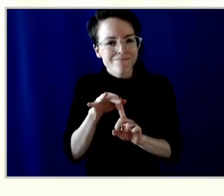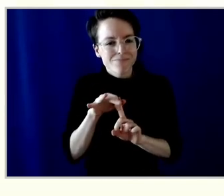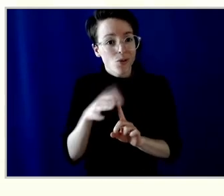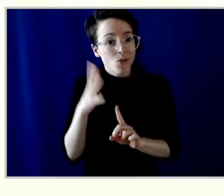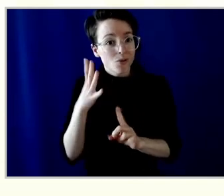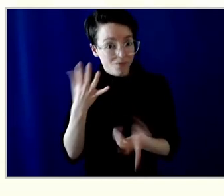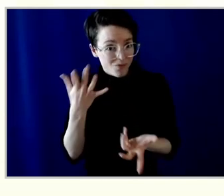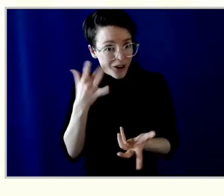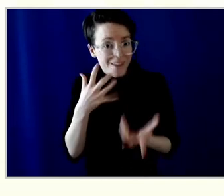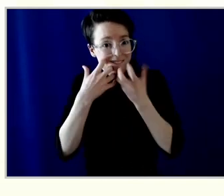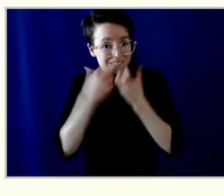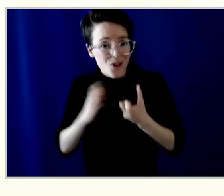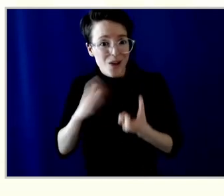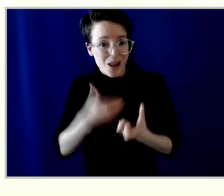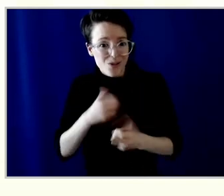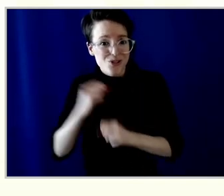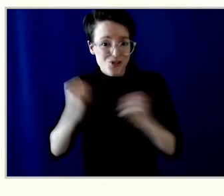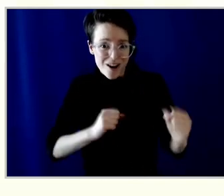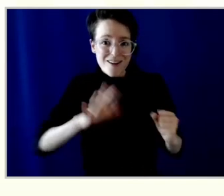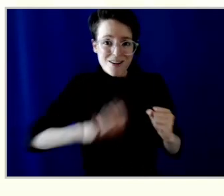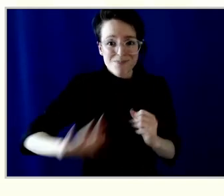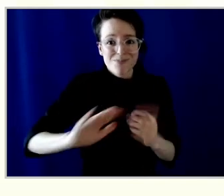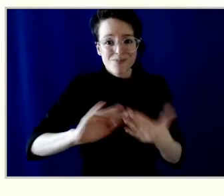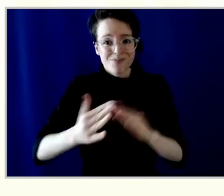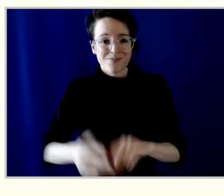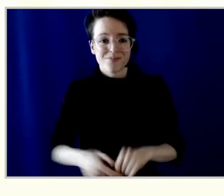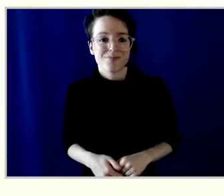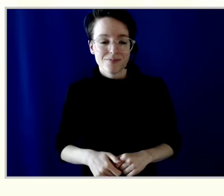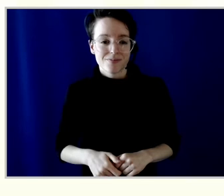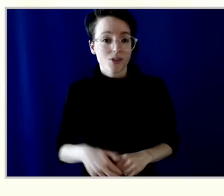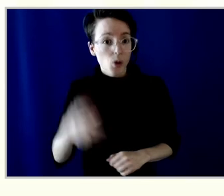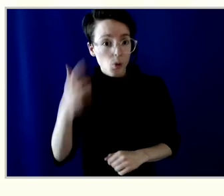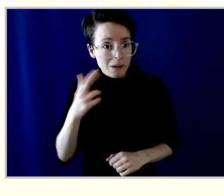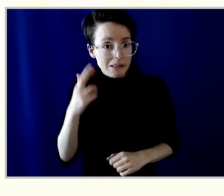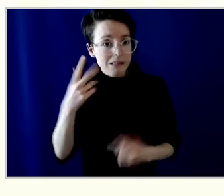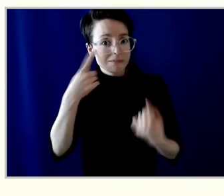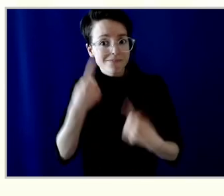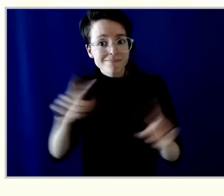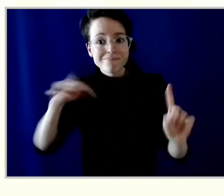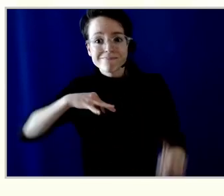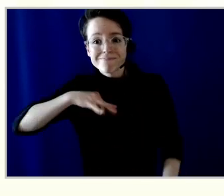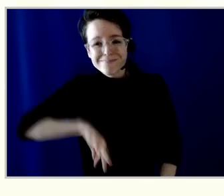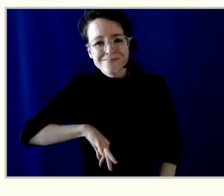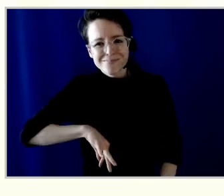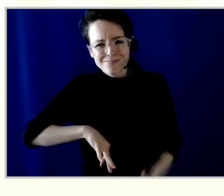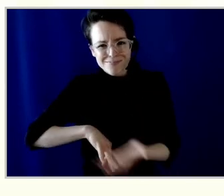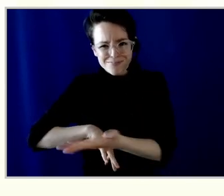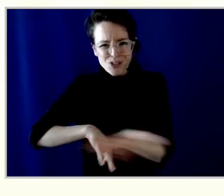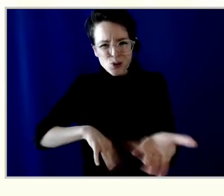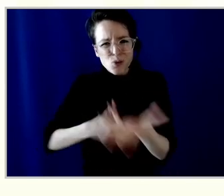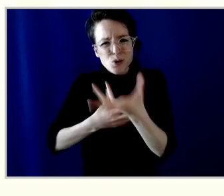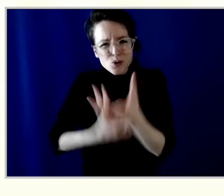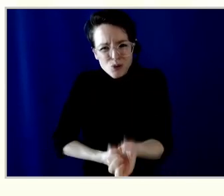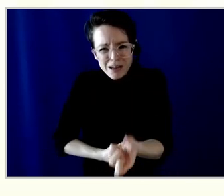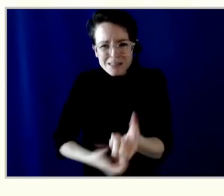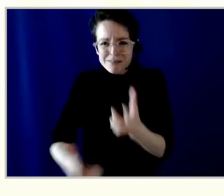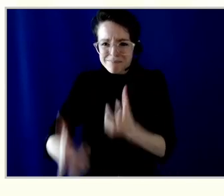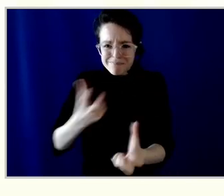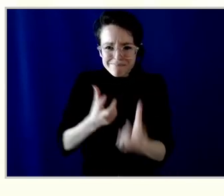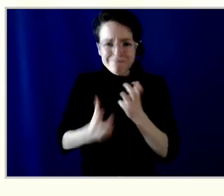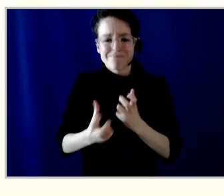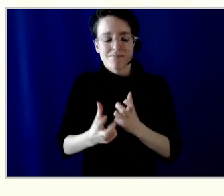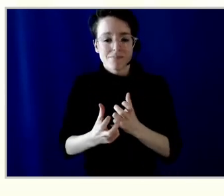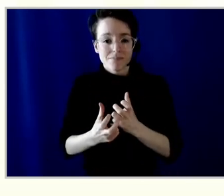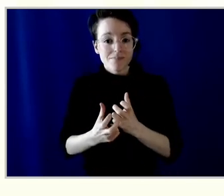I believe our financial success is a sign of the trust that you put in us. This is reflected in the data we see about how satisfied members are